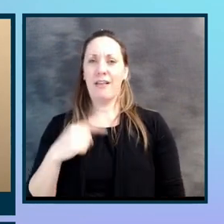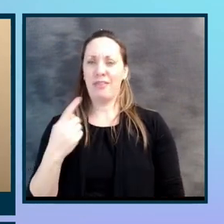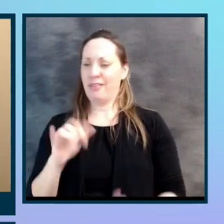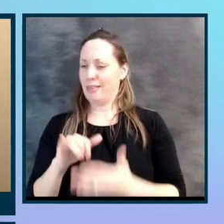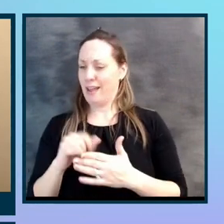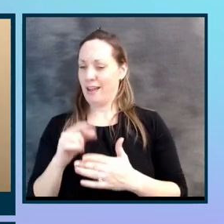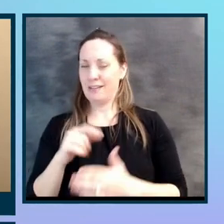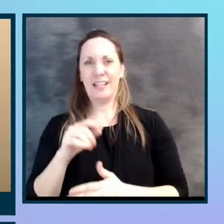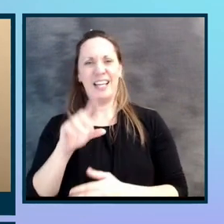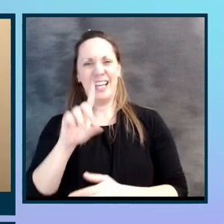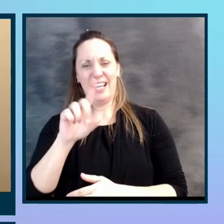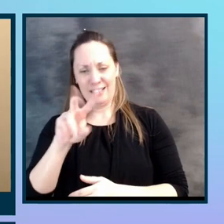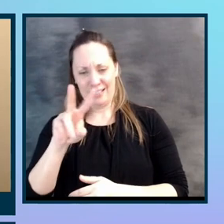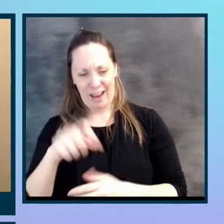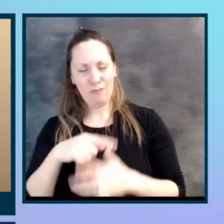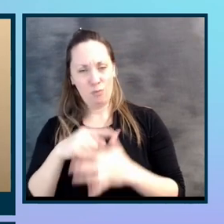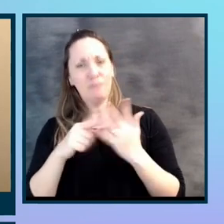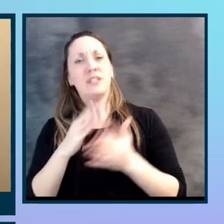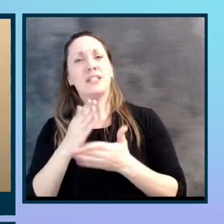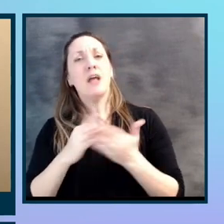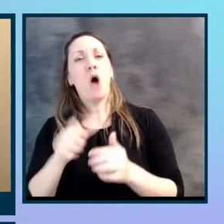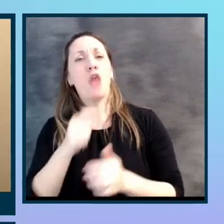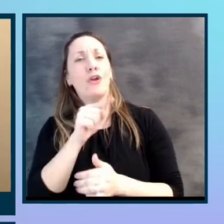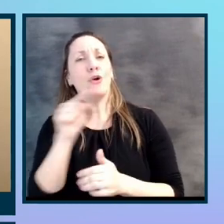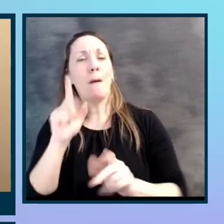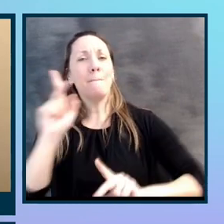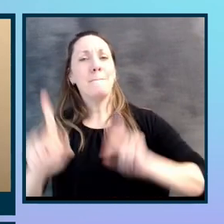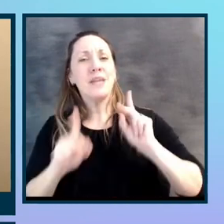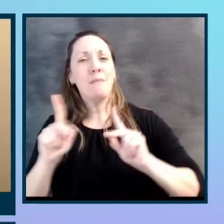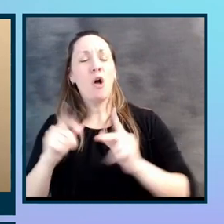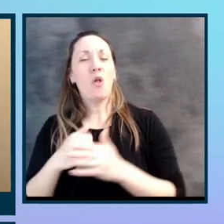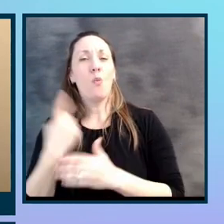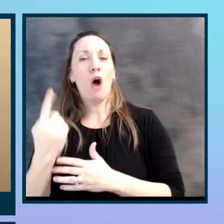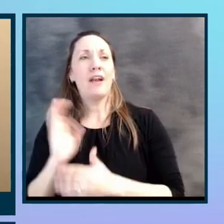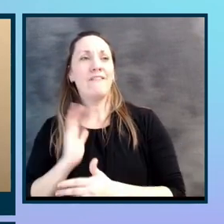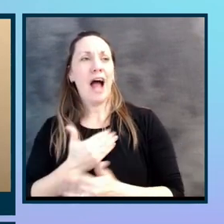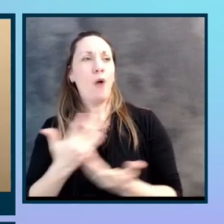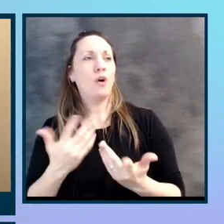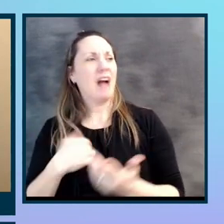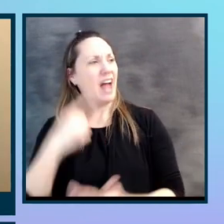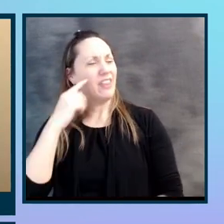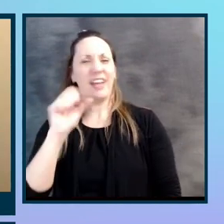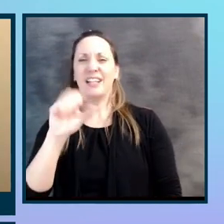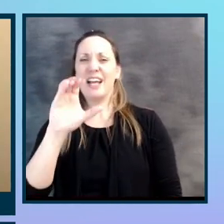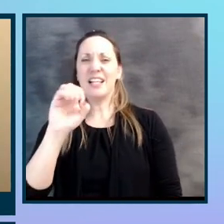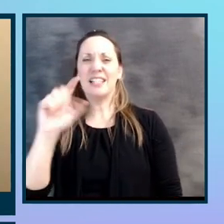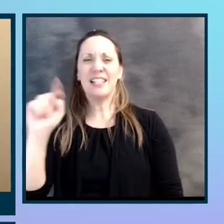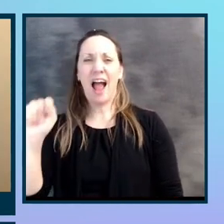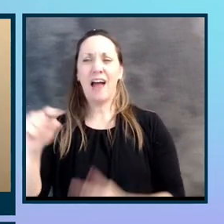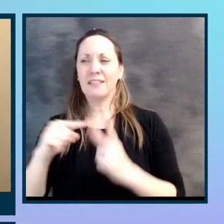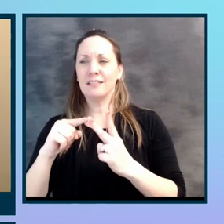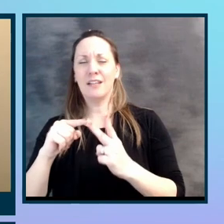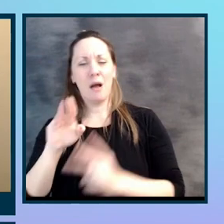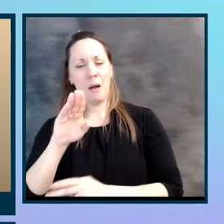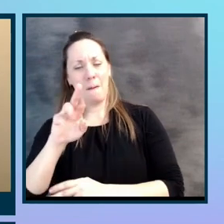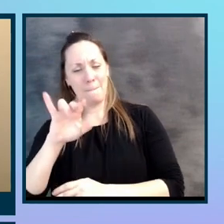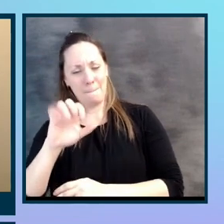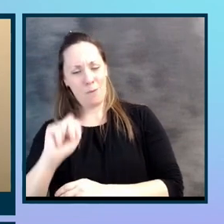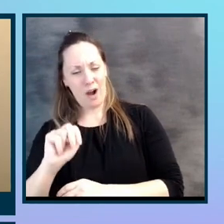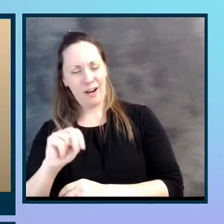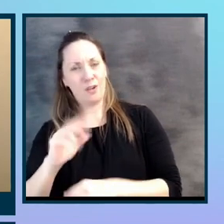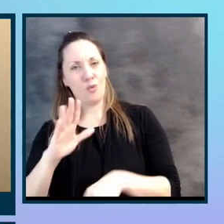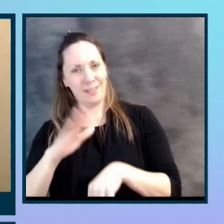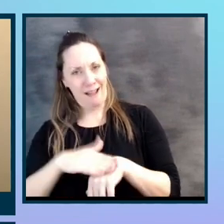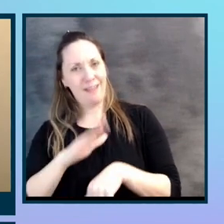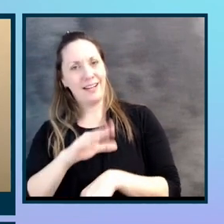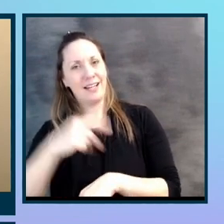and Dave as well as playing. And we got some other, uh, people, one of, uh, I think Scott, uh, Brian had him on his podcast, another